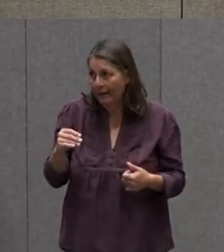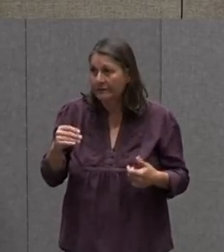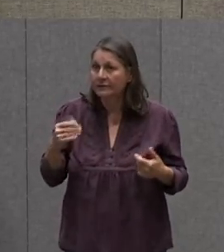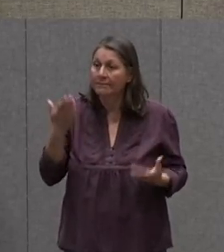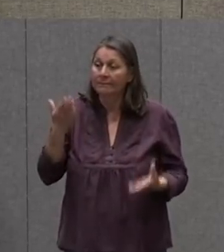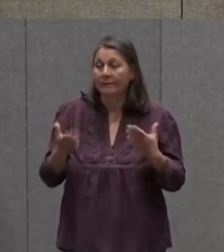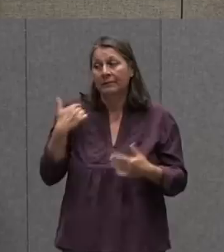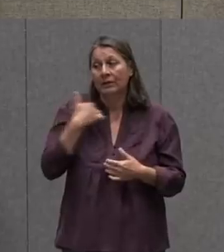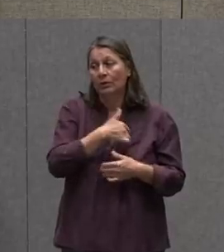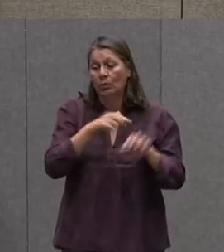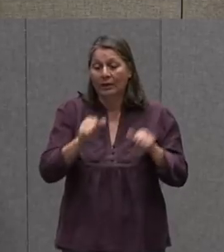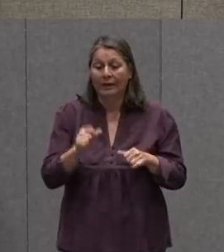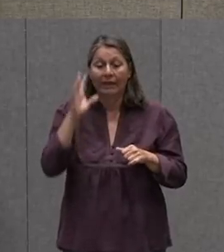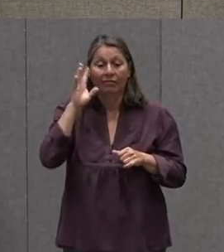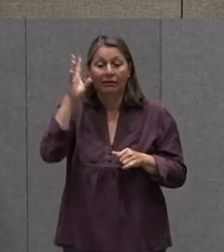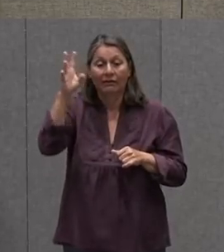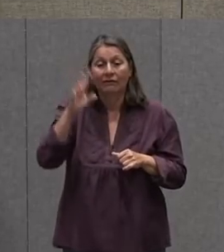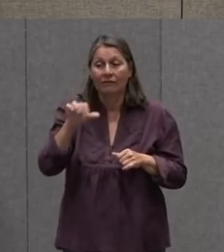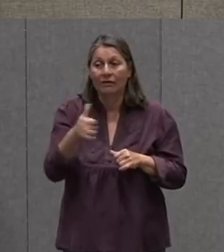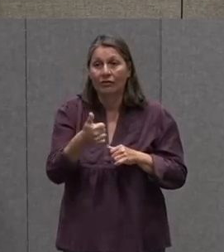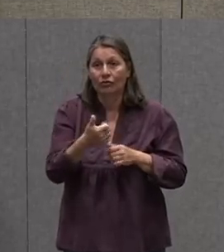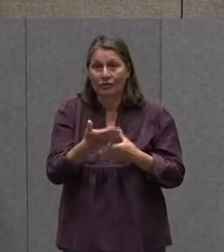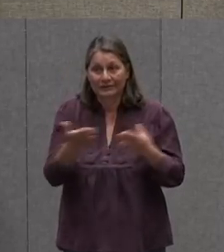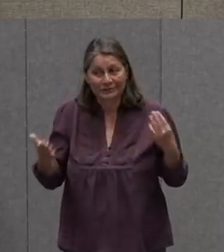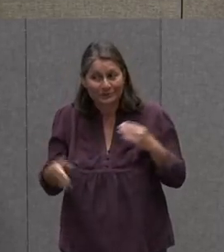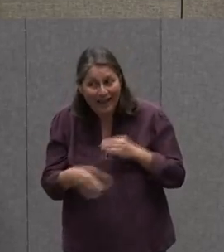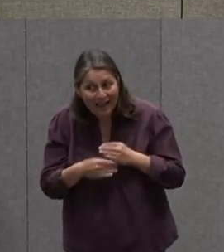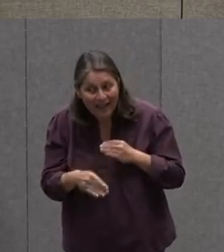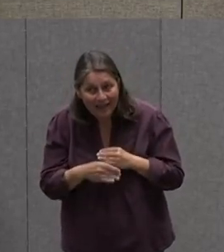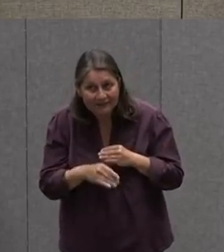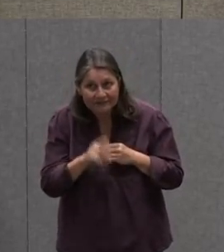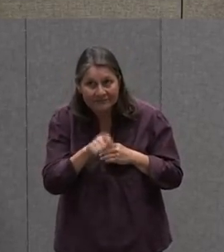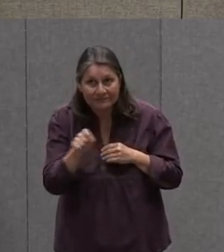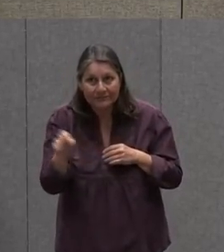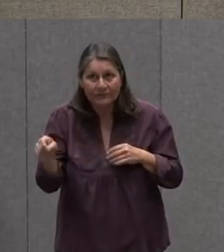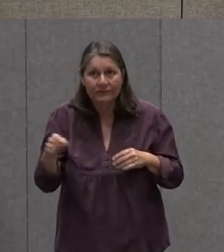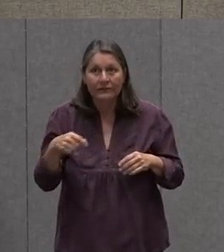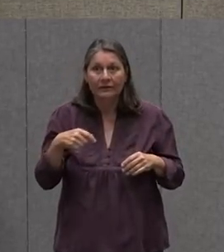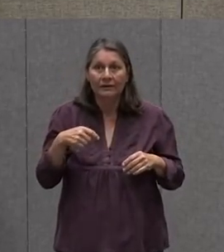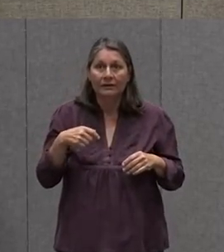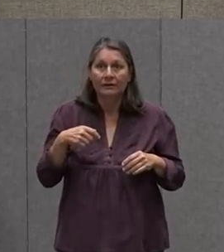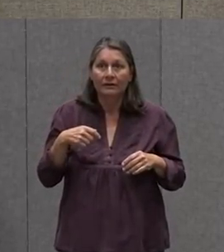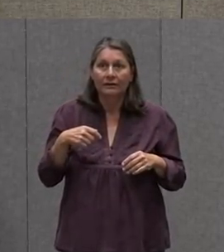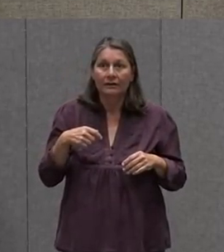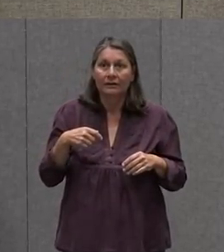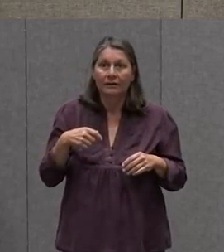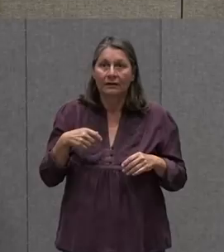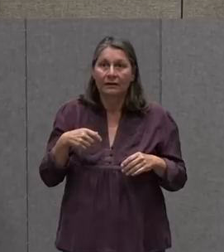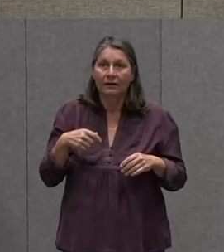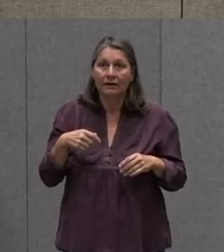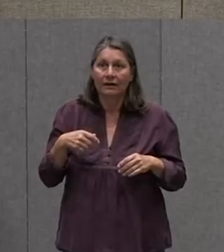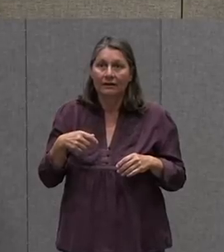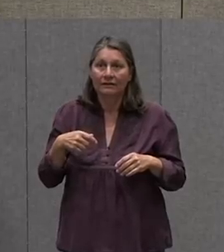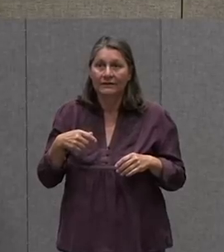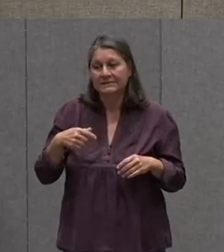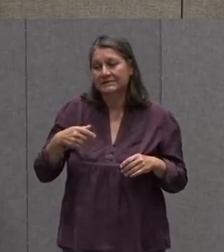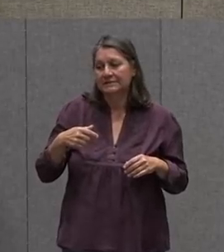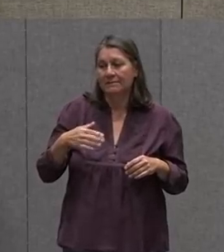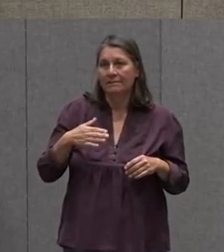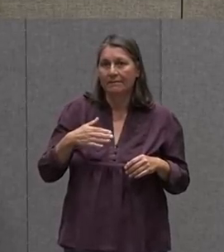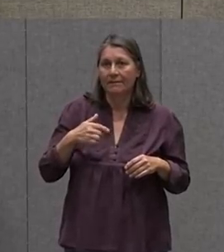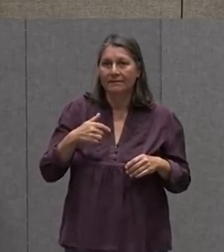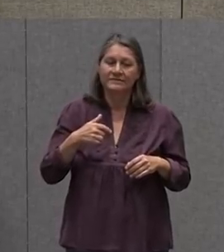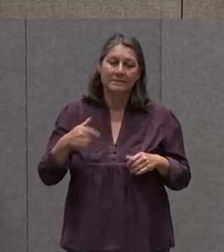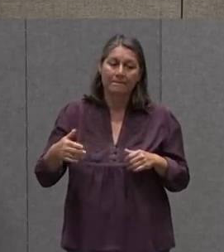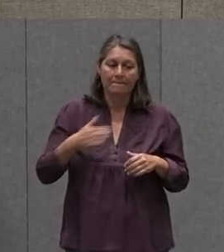Maybe We Could Think Of Some Other Stuff To Add In There I'm Just Thinking About It This Is Kind Of My First Draft